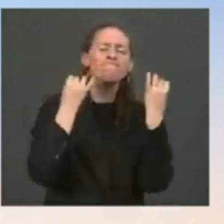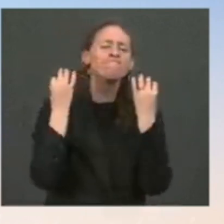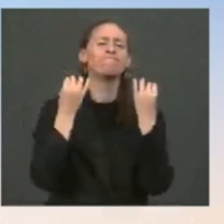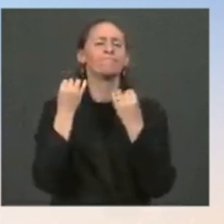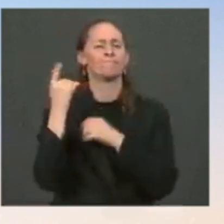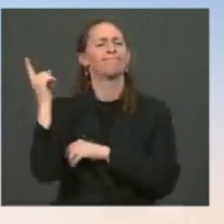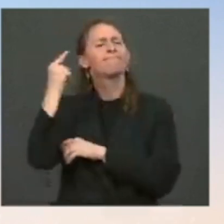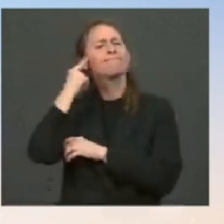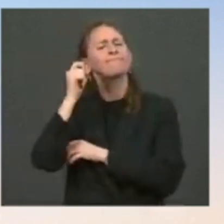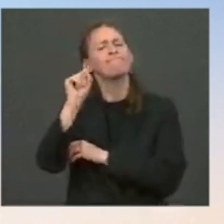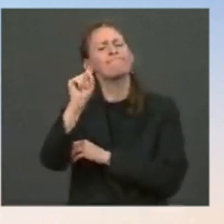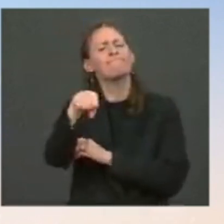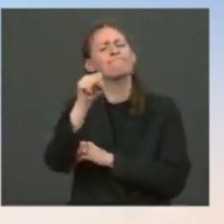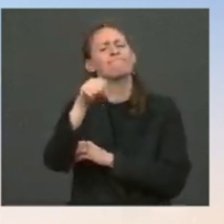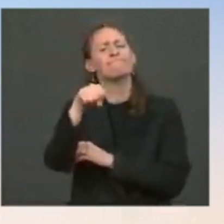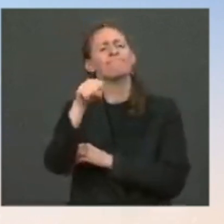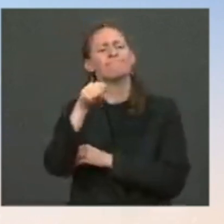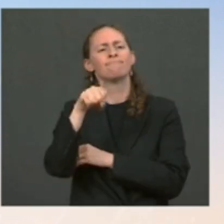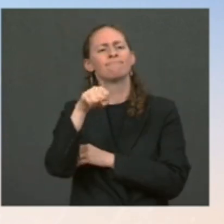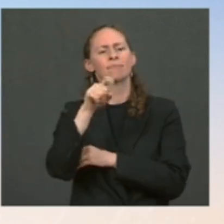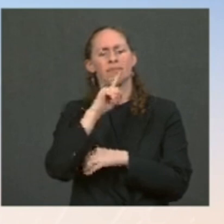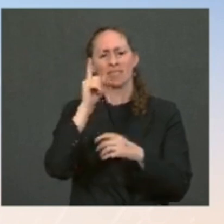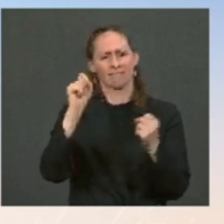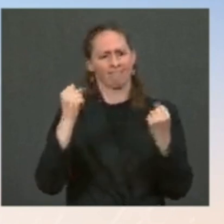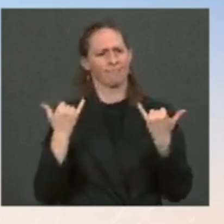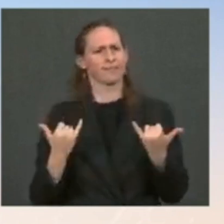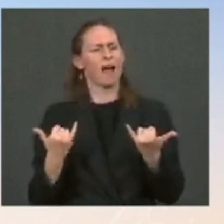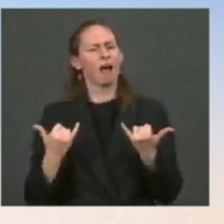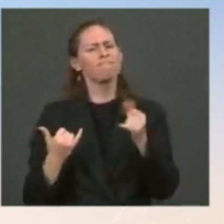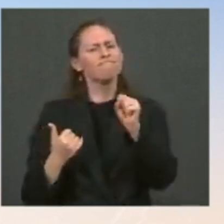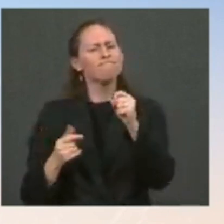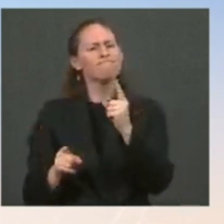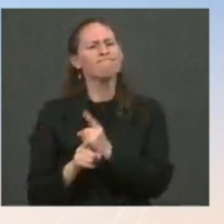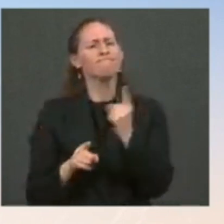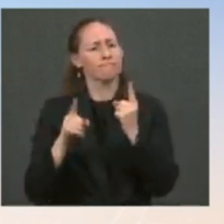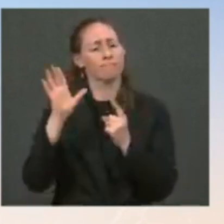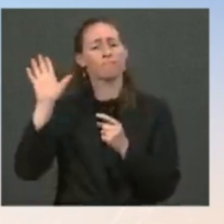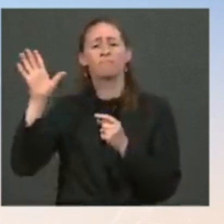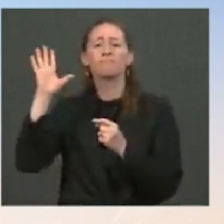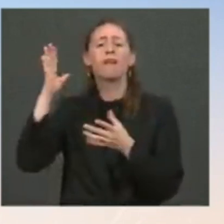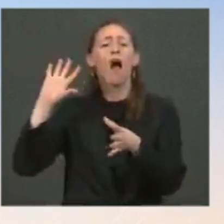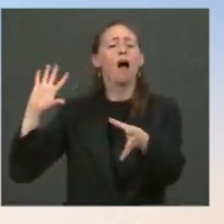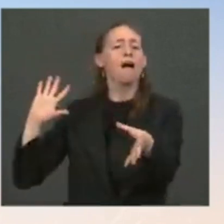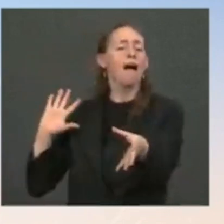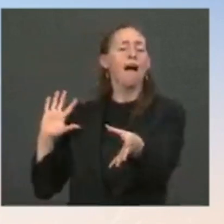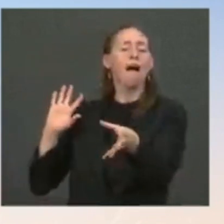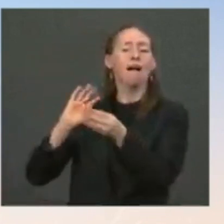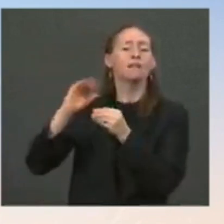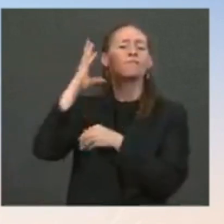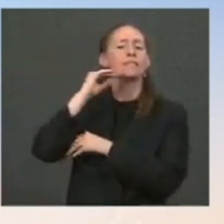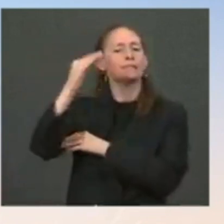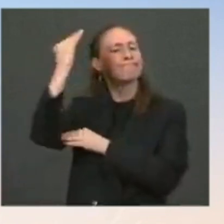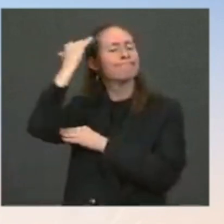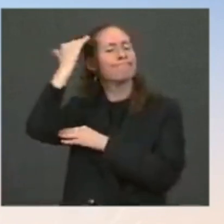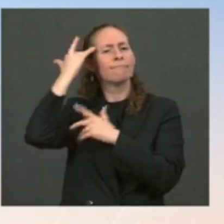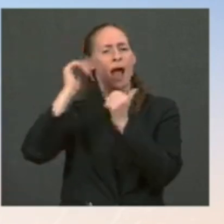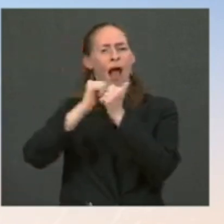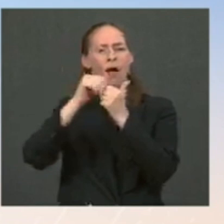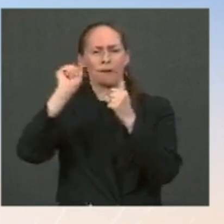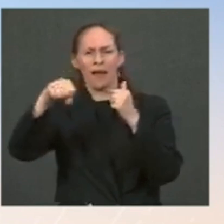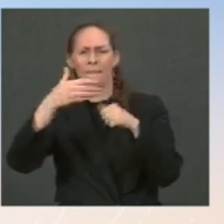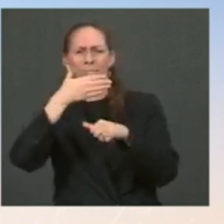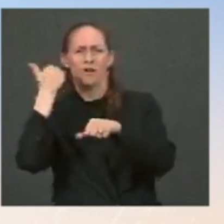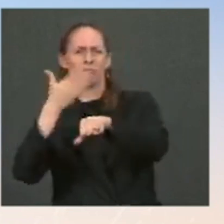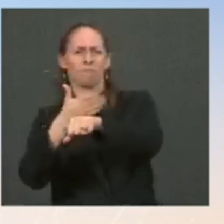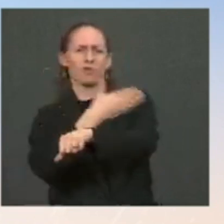the case today. He uses all of his experiences to inform how he governs, how he approaches challenges. And certainly he looks again